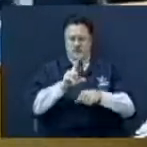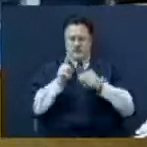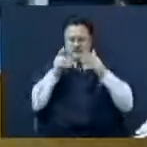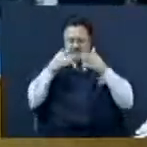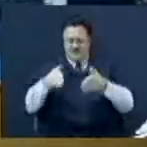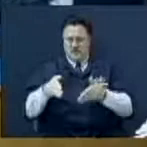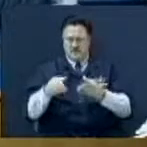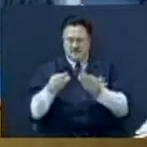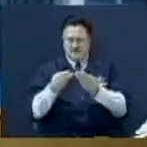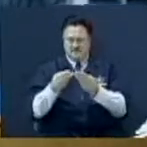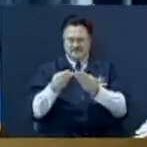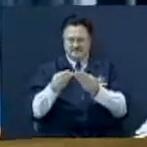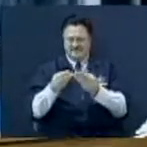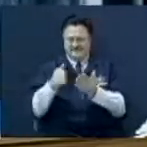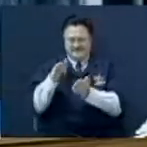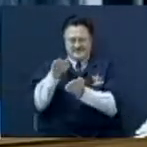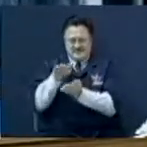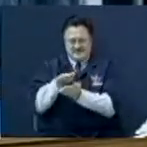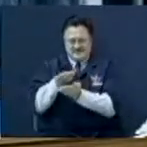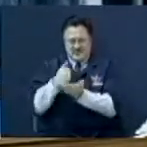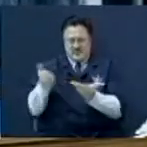minors instead of the majors.